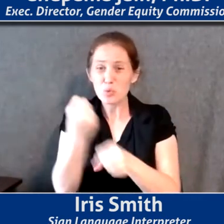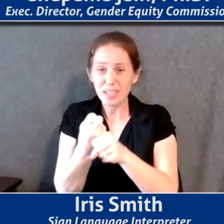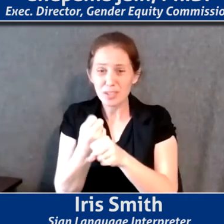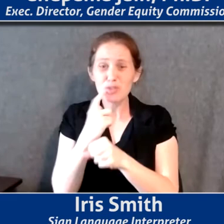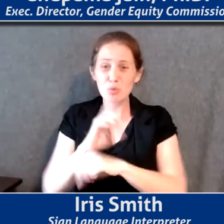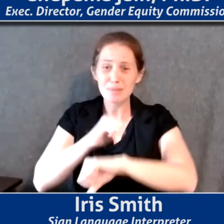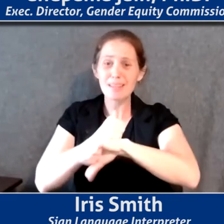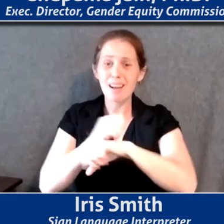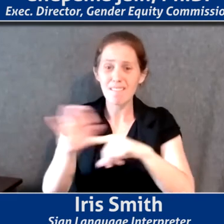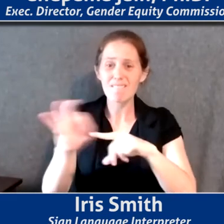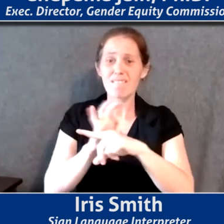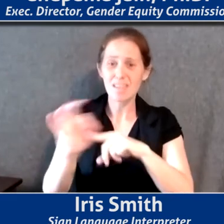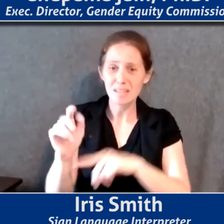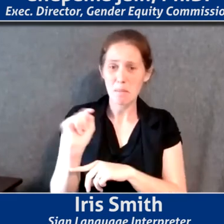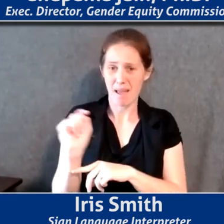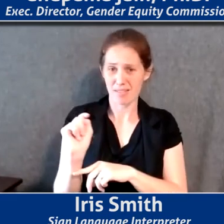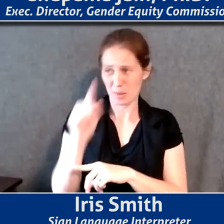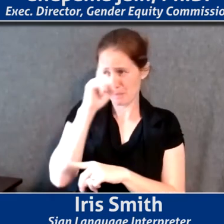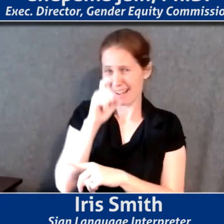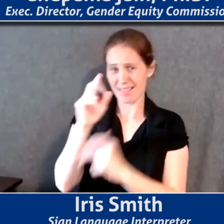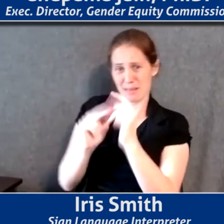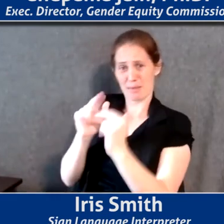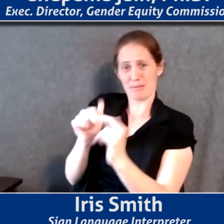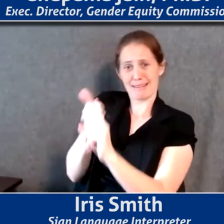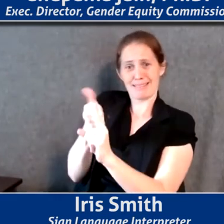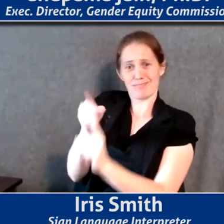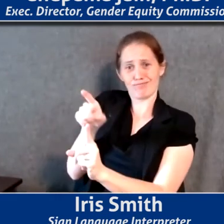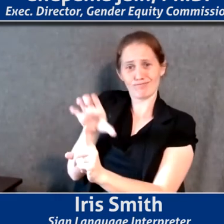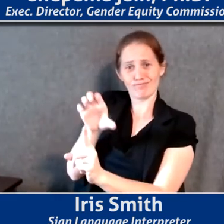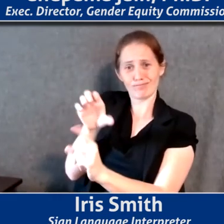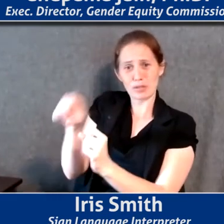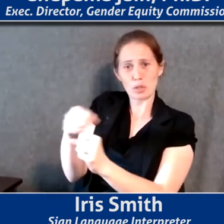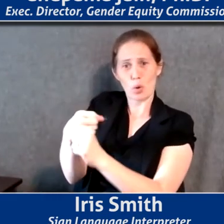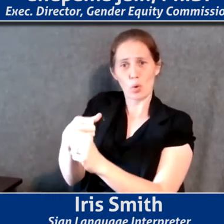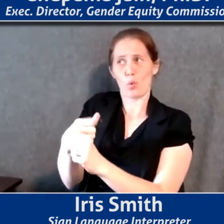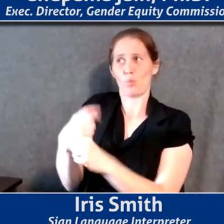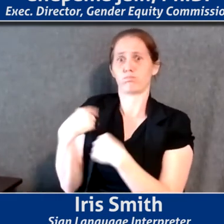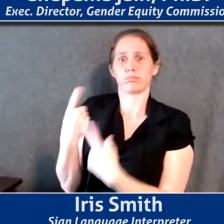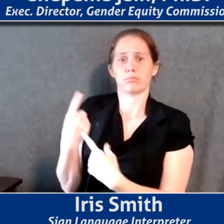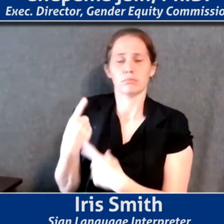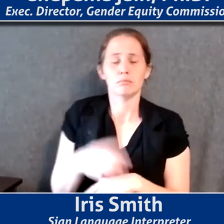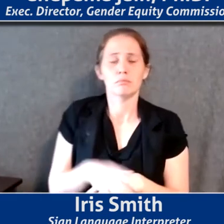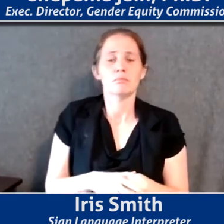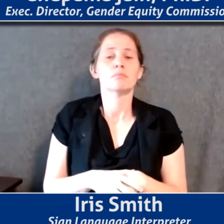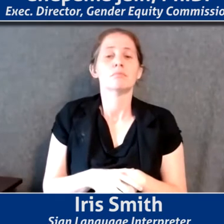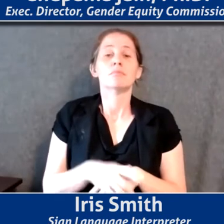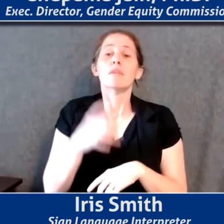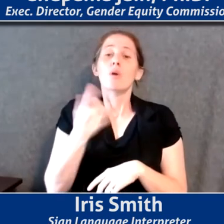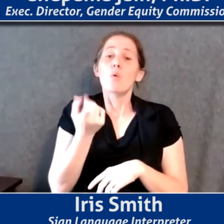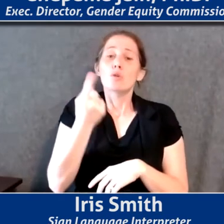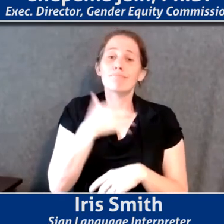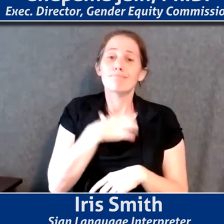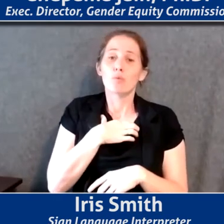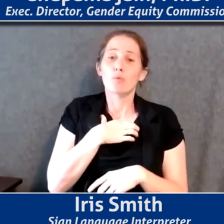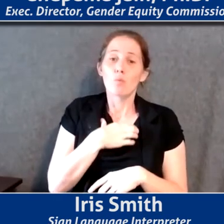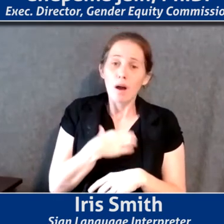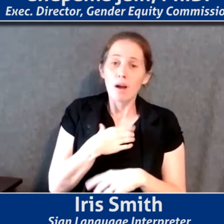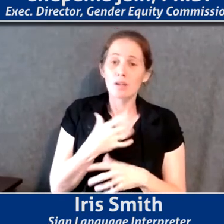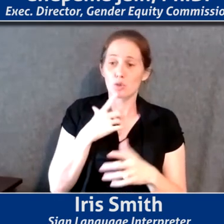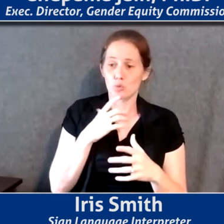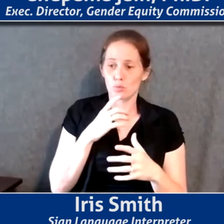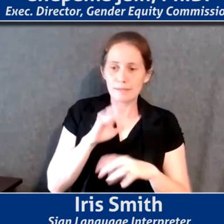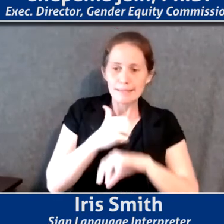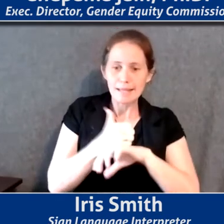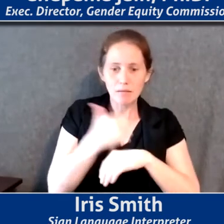bathroom in a 100-year-old building. And so although the desire is certainly there to make it happen more